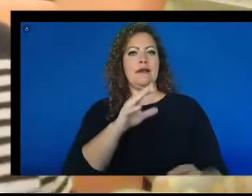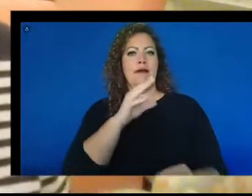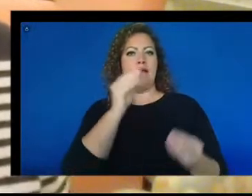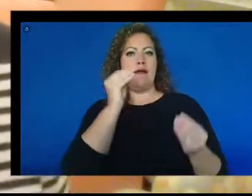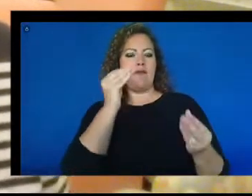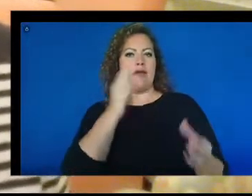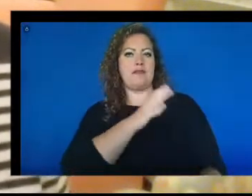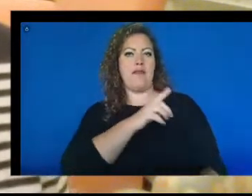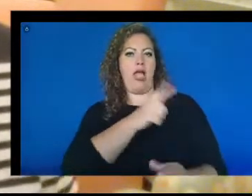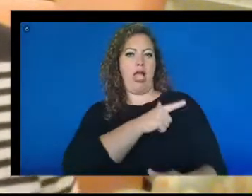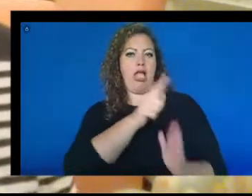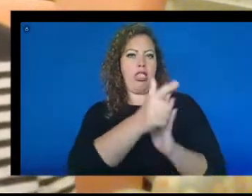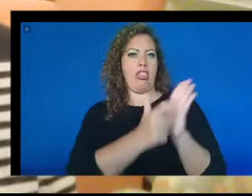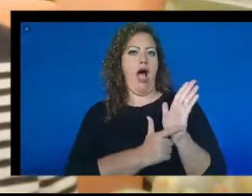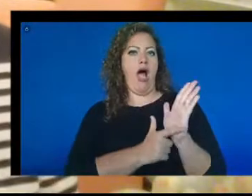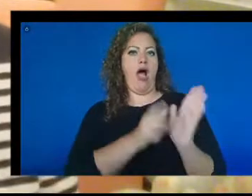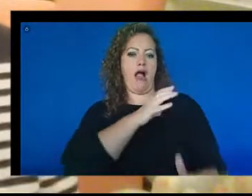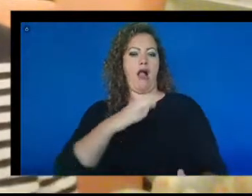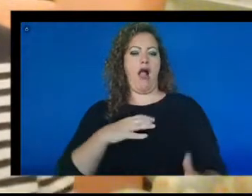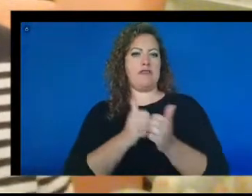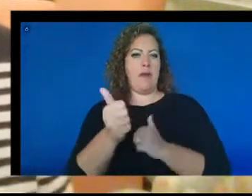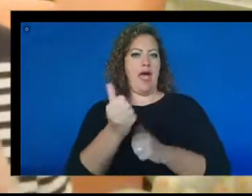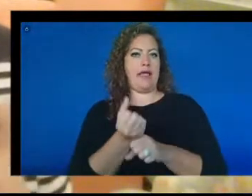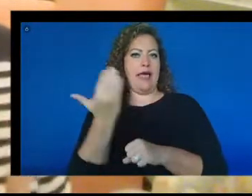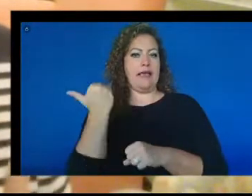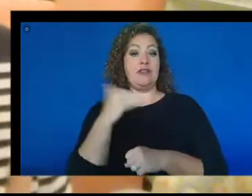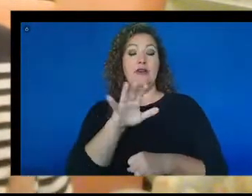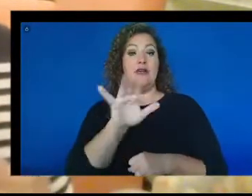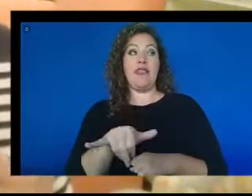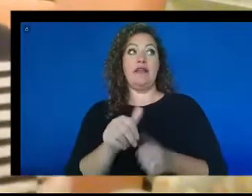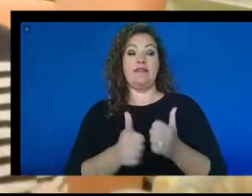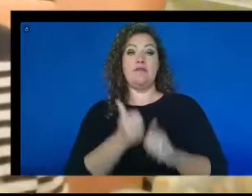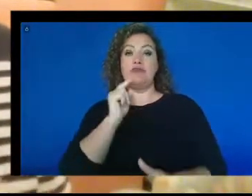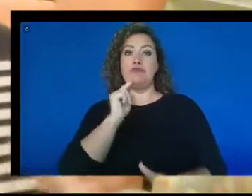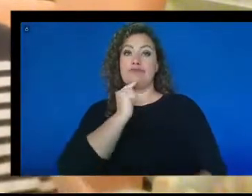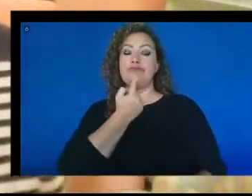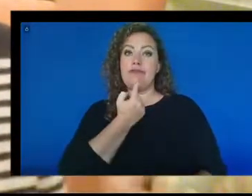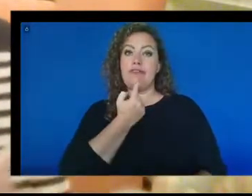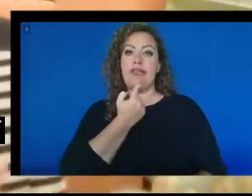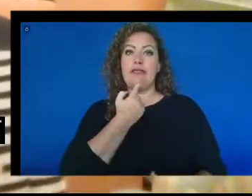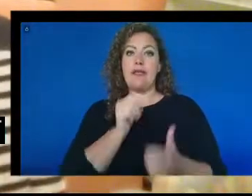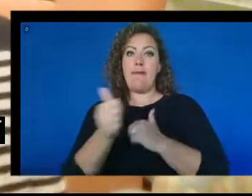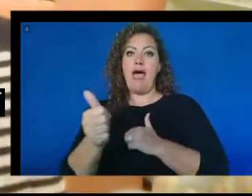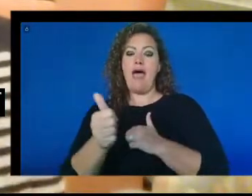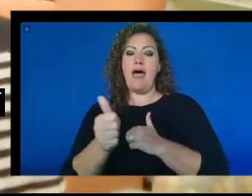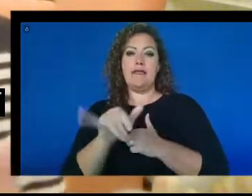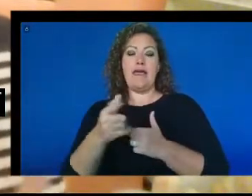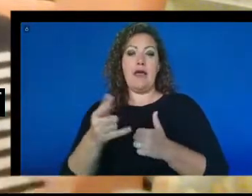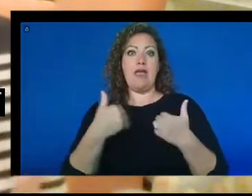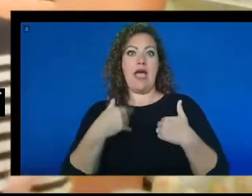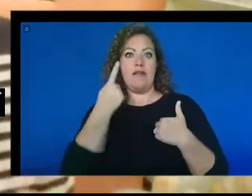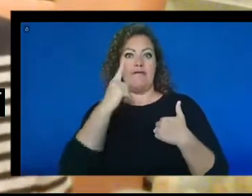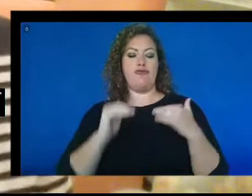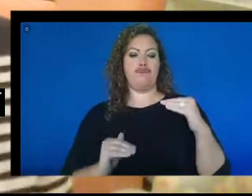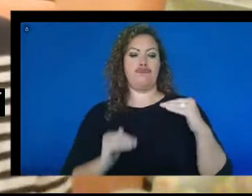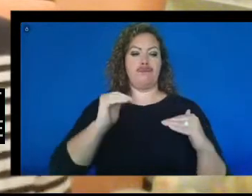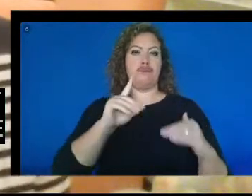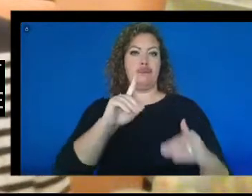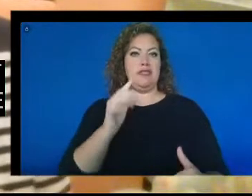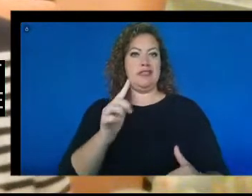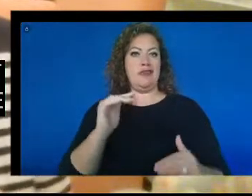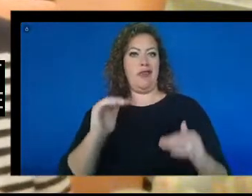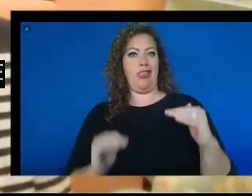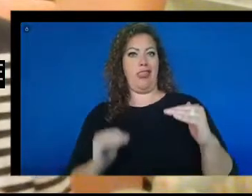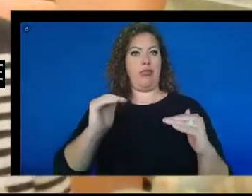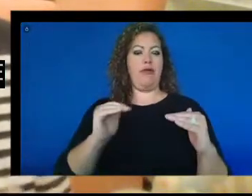it is the most significant federal investment we've ever made to close the digital divide, something that's really important.